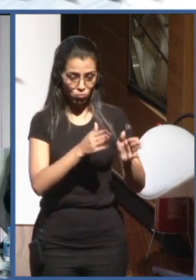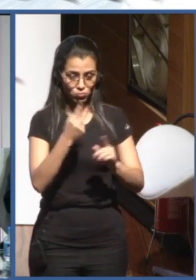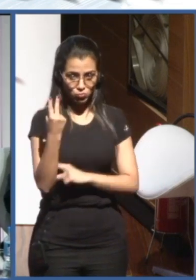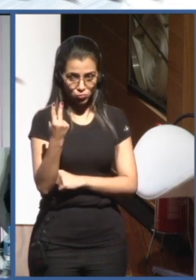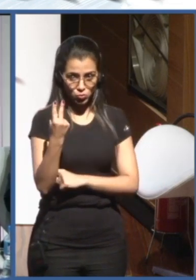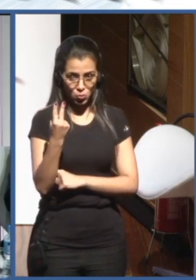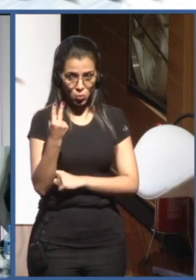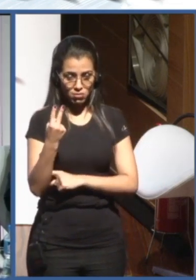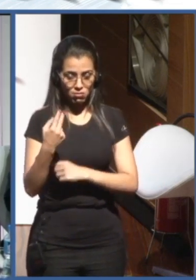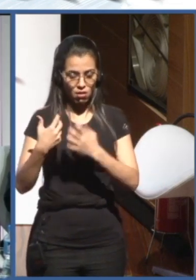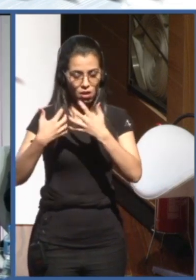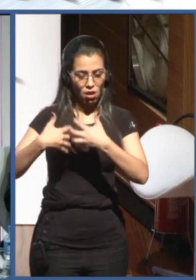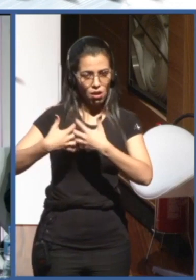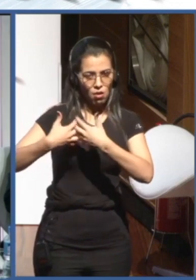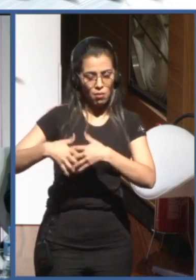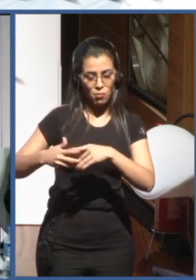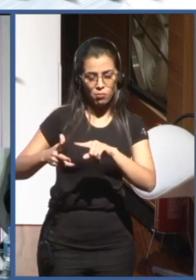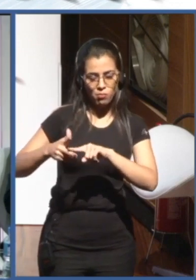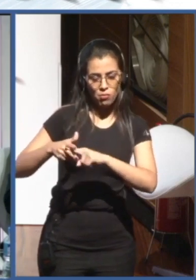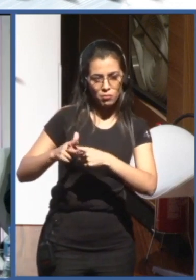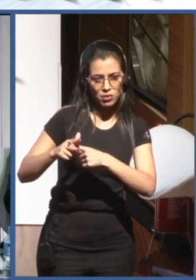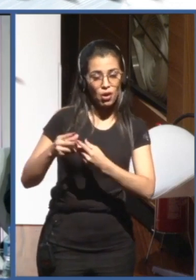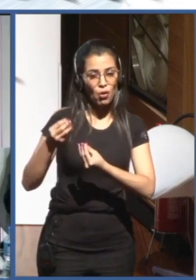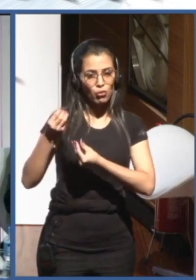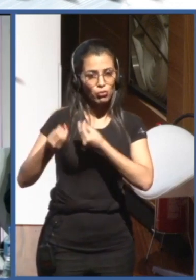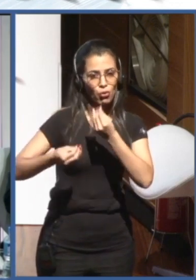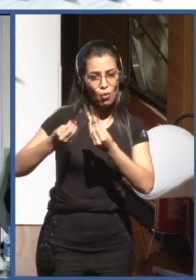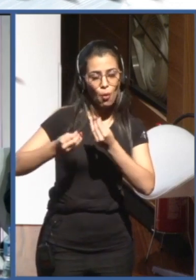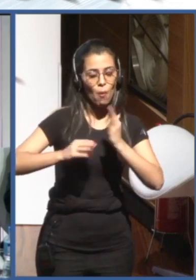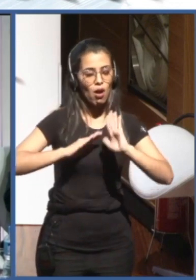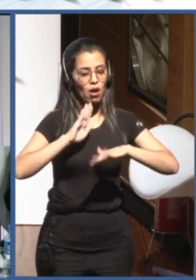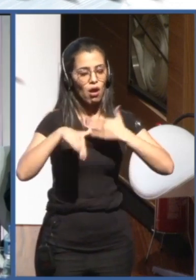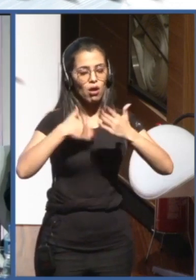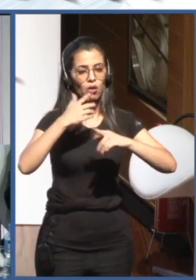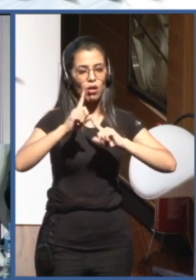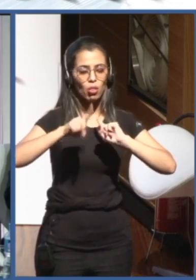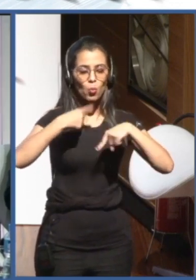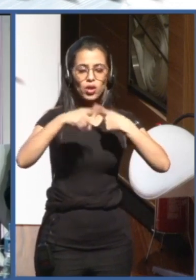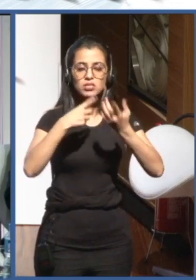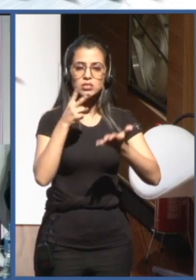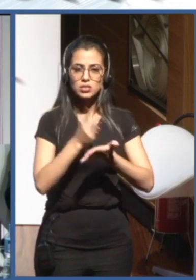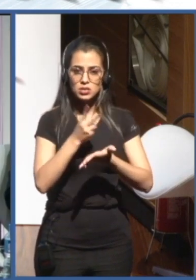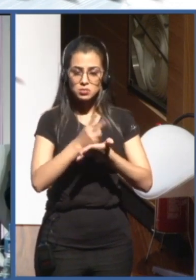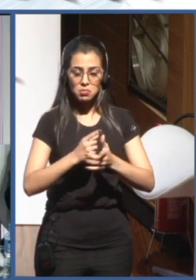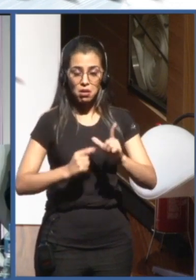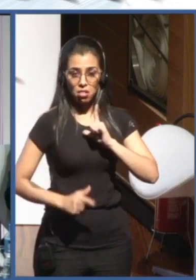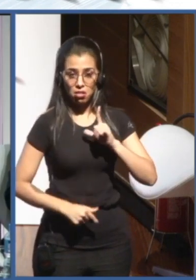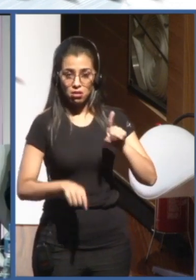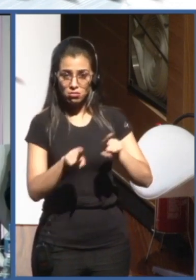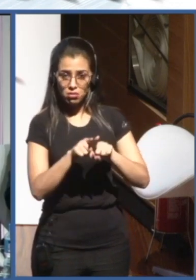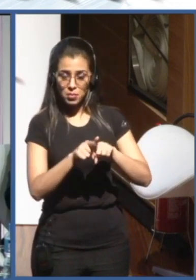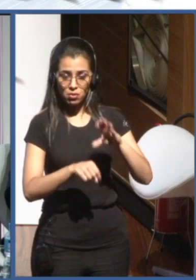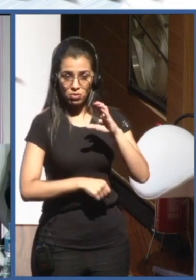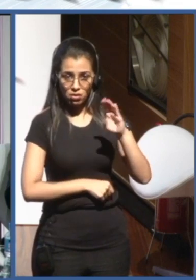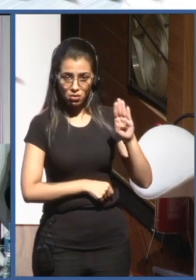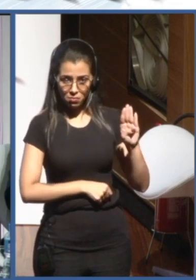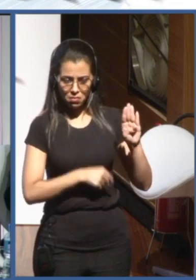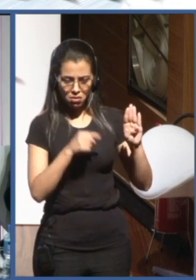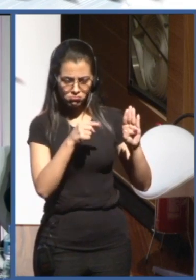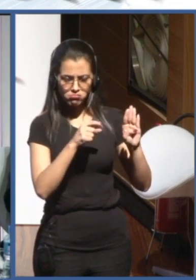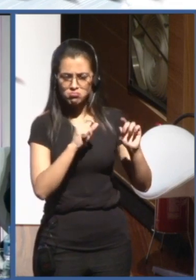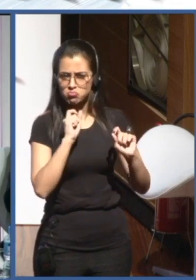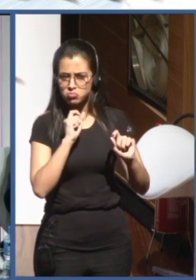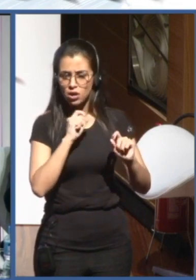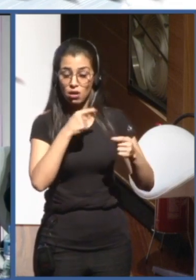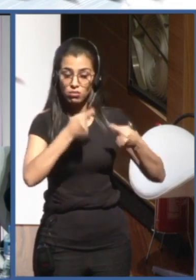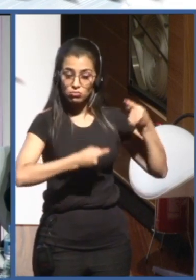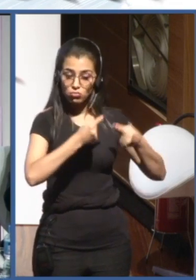You know, we also have the HLCP and the CEB, which is the heads of the UN agencies coming together discussing topics of the day. There was a 1